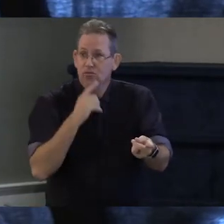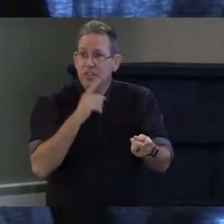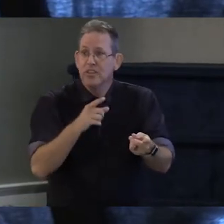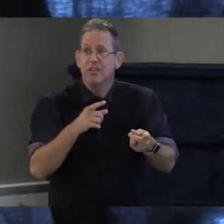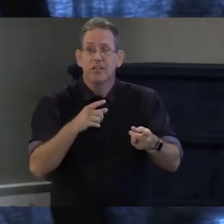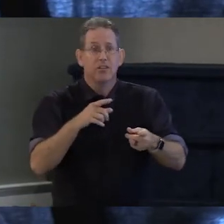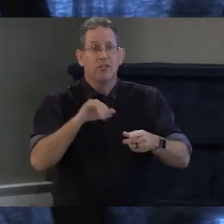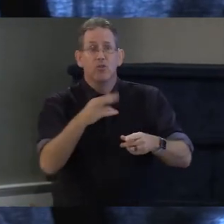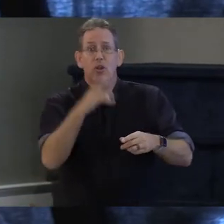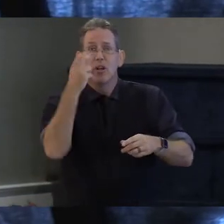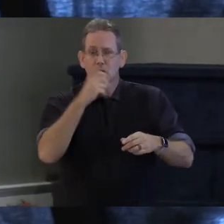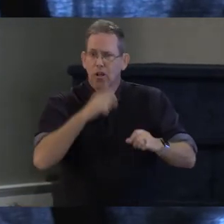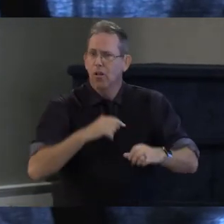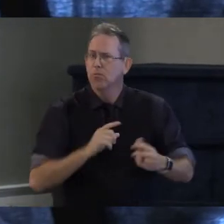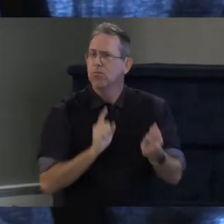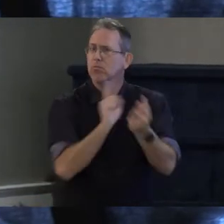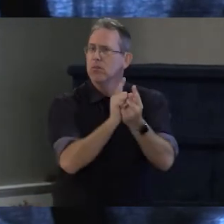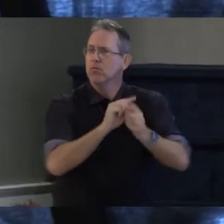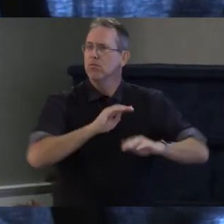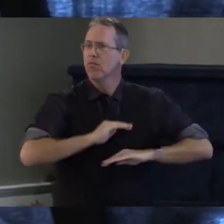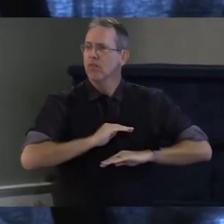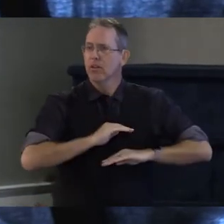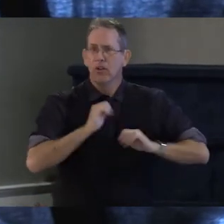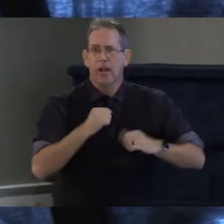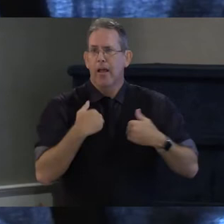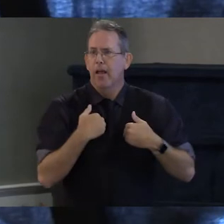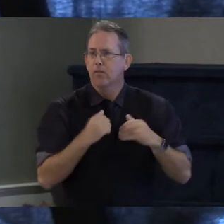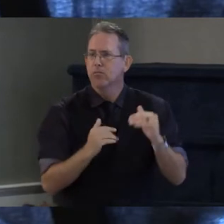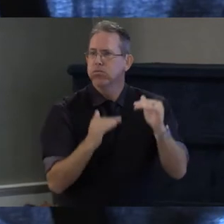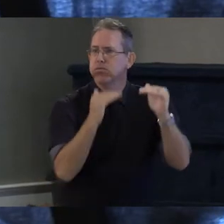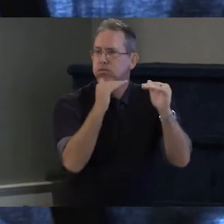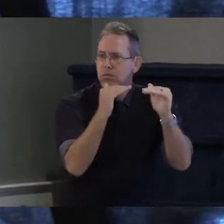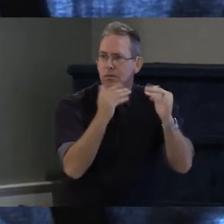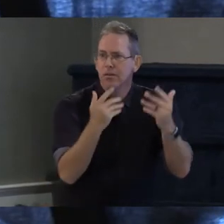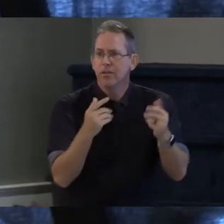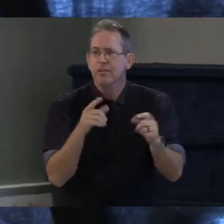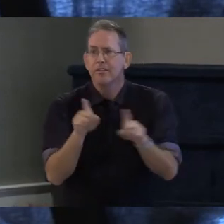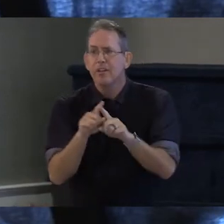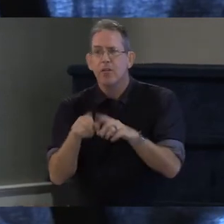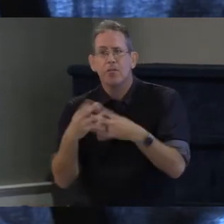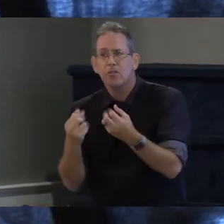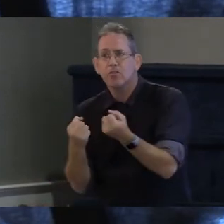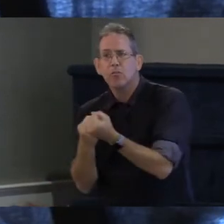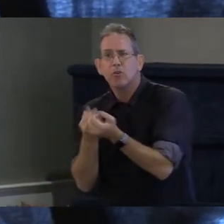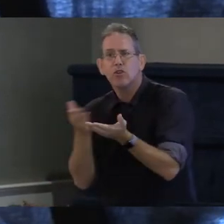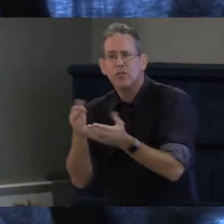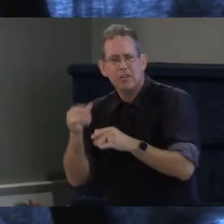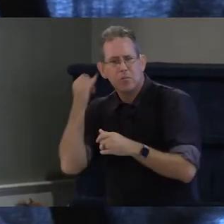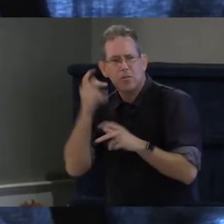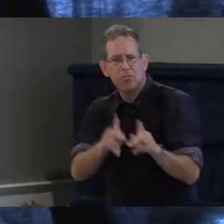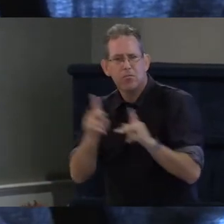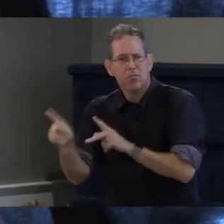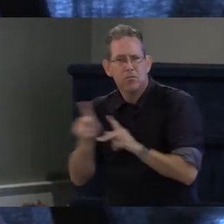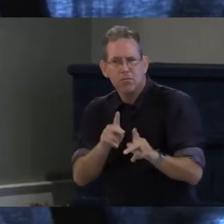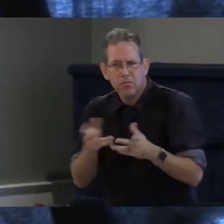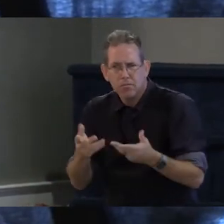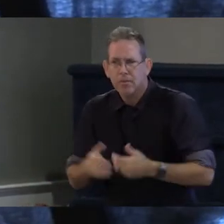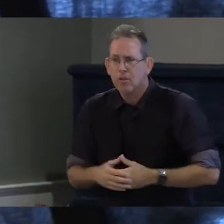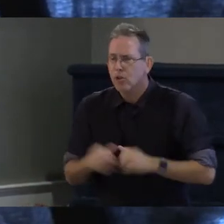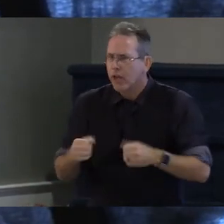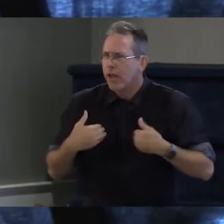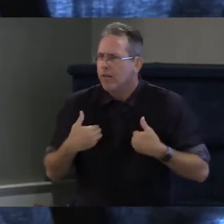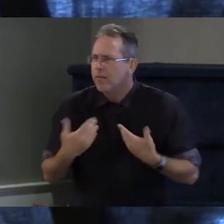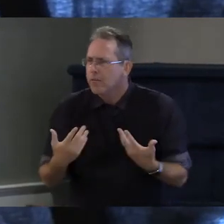in a profession like being in attendant care it's incredibly uh rewarding